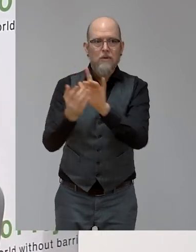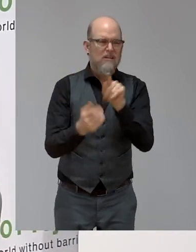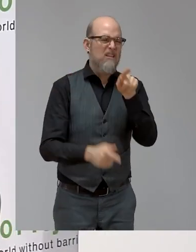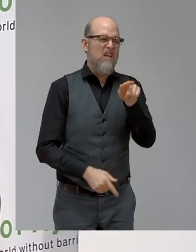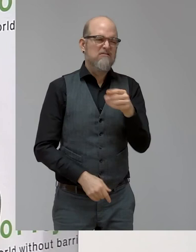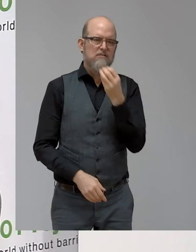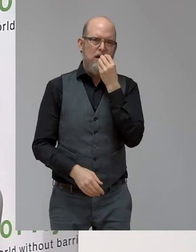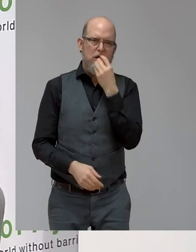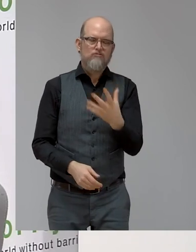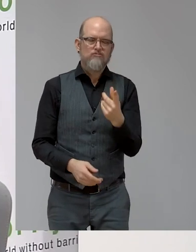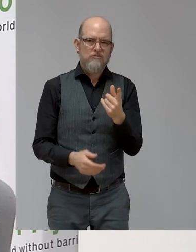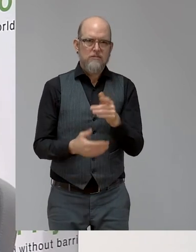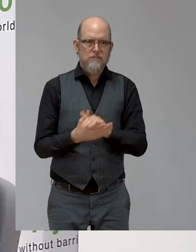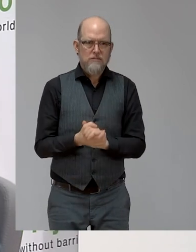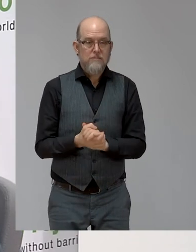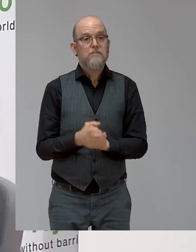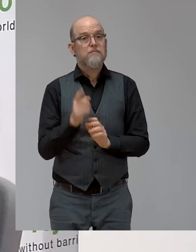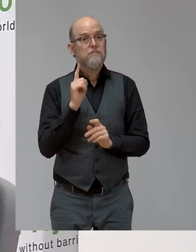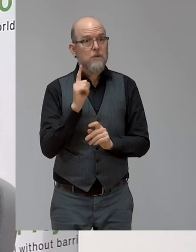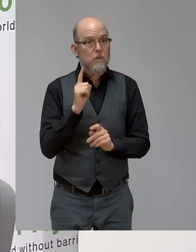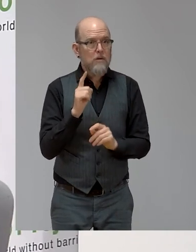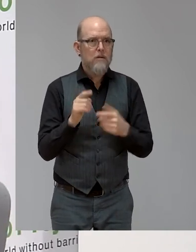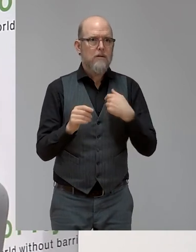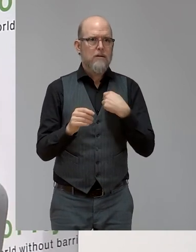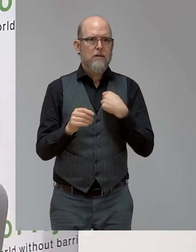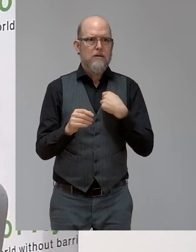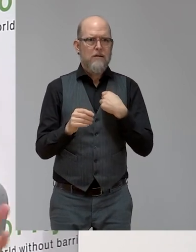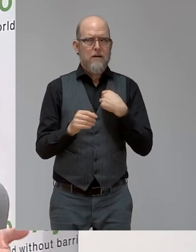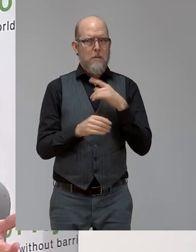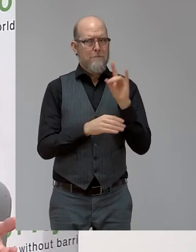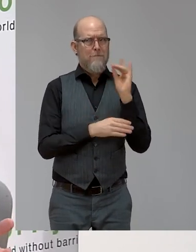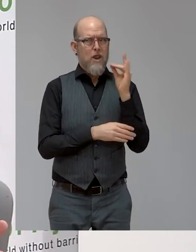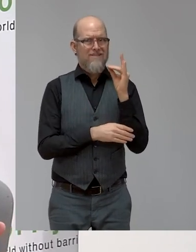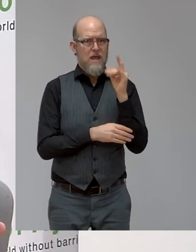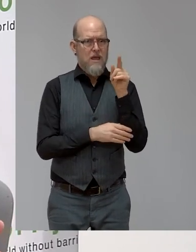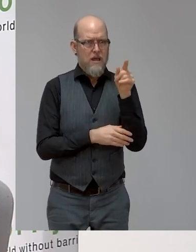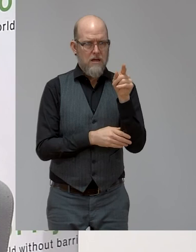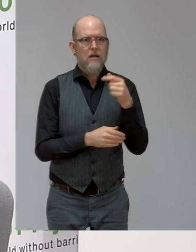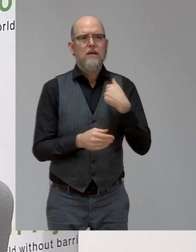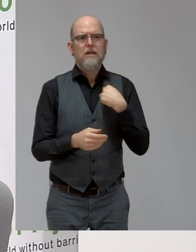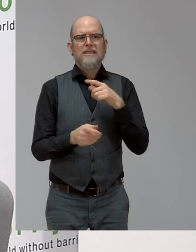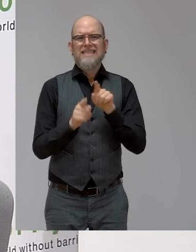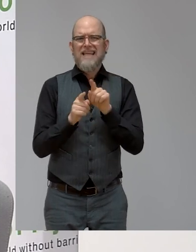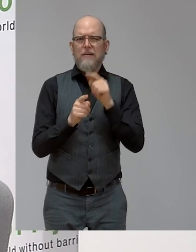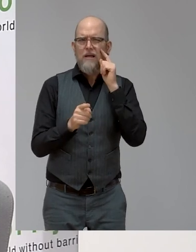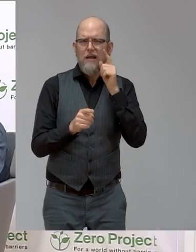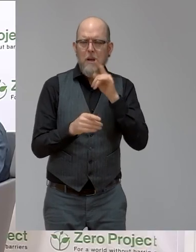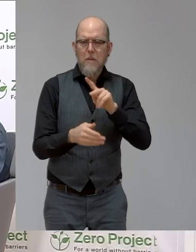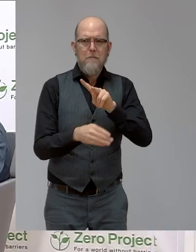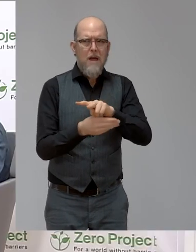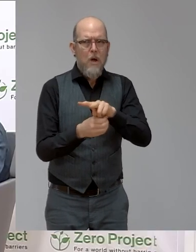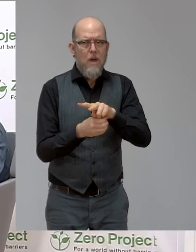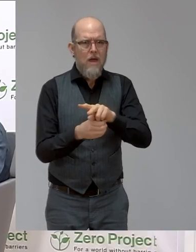going to be in Bolivia, in Paraguay, maybe in all the other Latin America countries. May I add here,